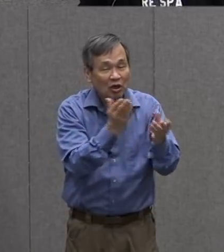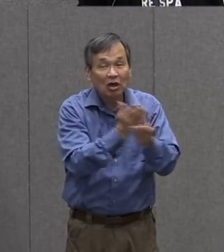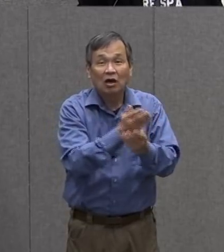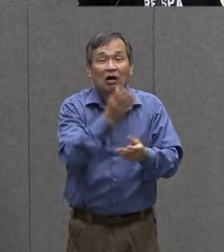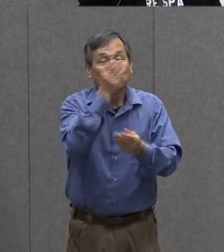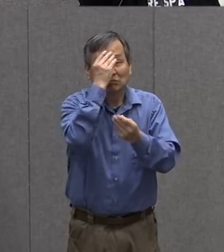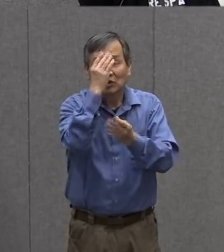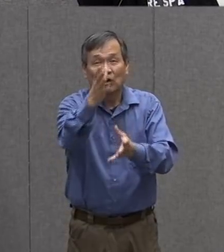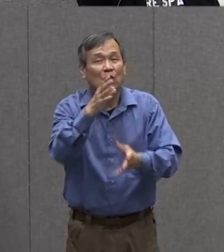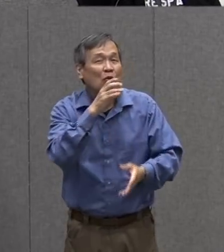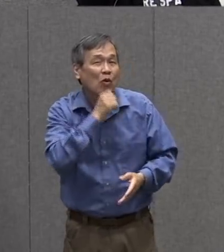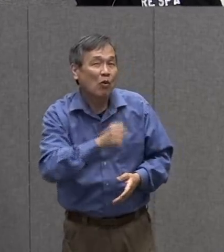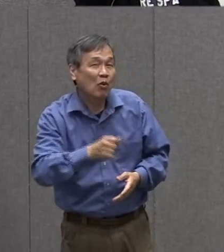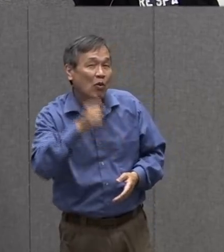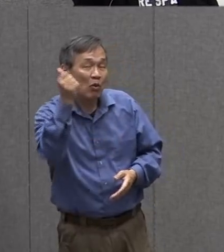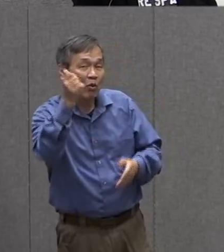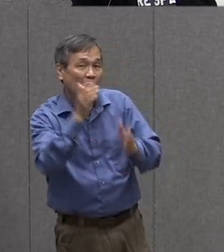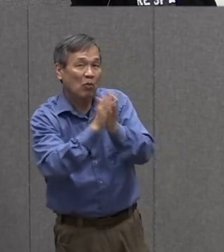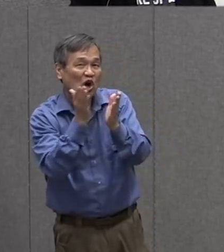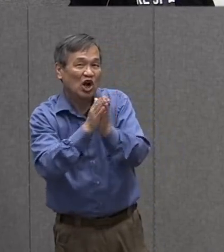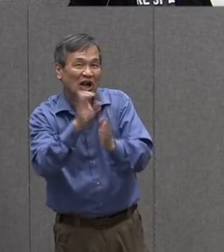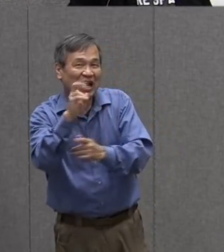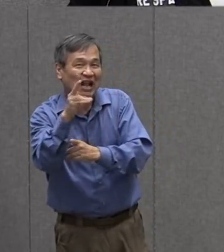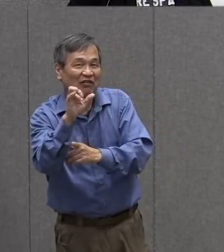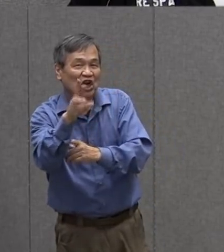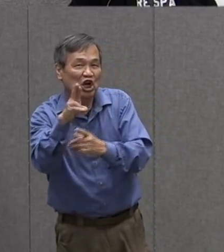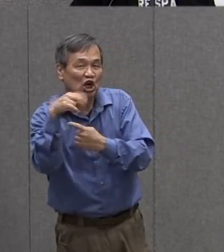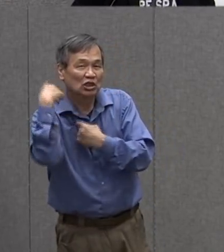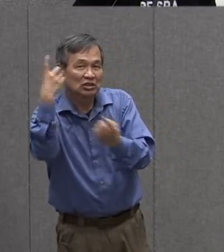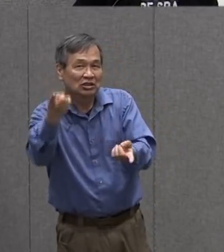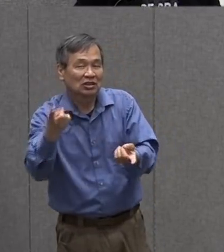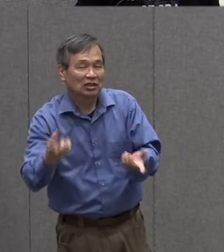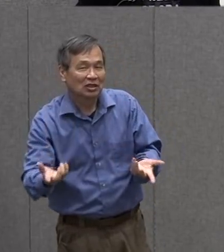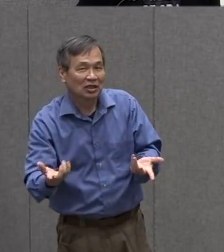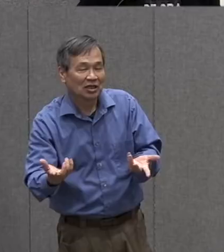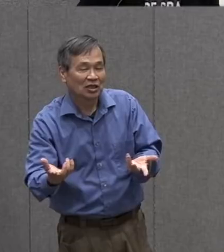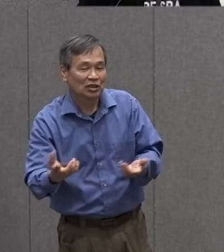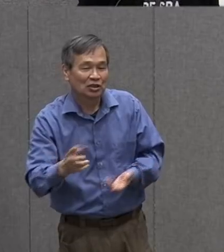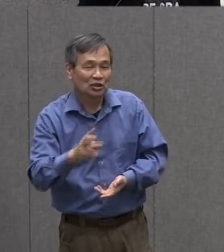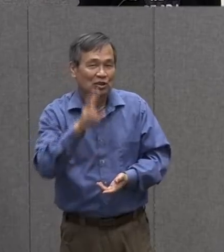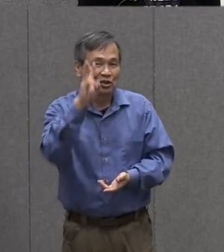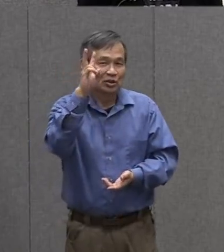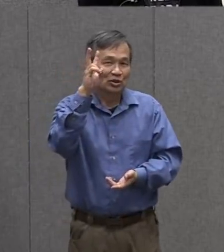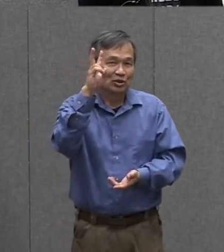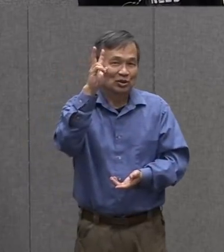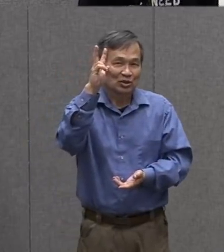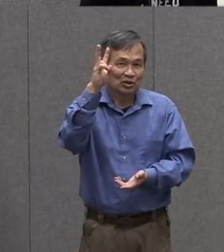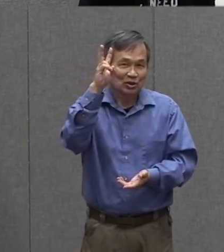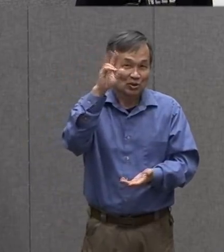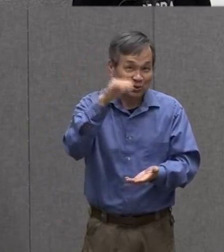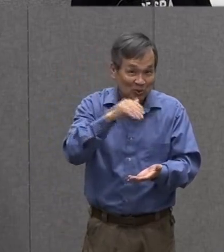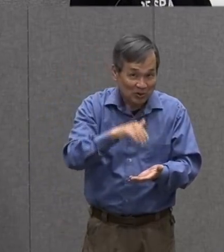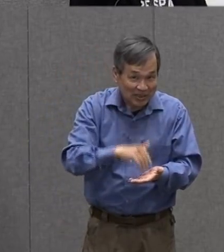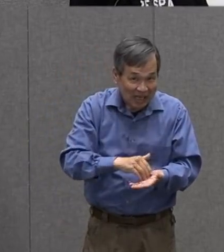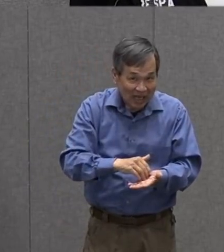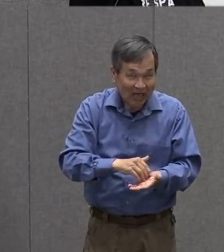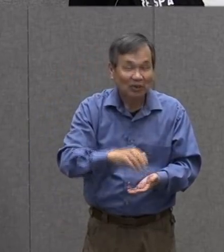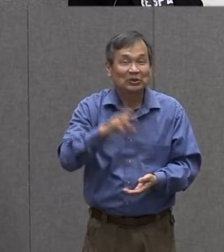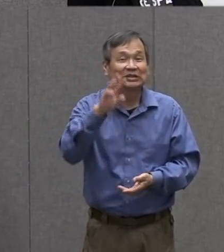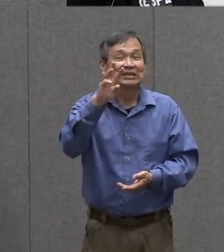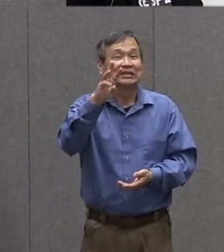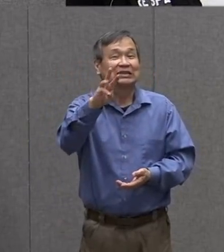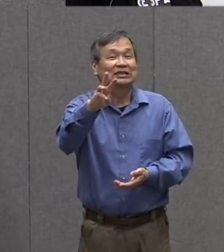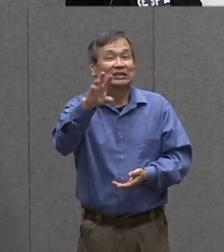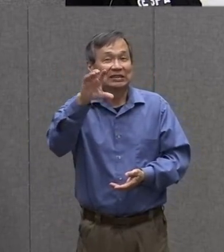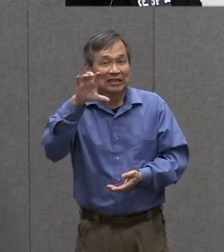book ever found on earth is more than 2600 years